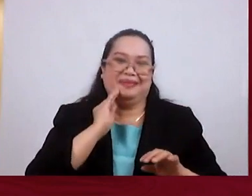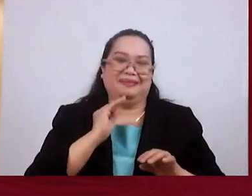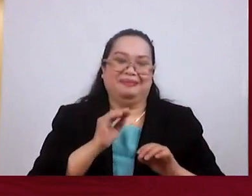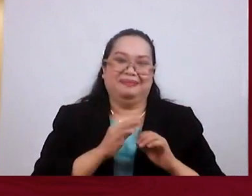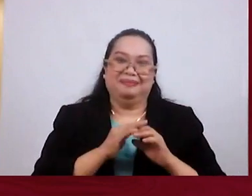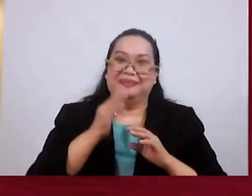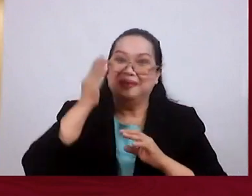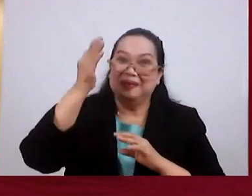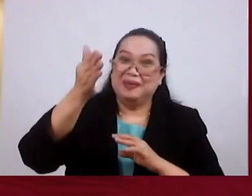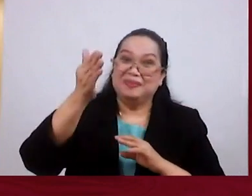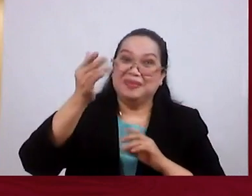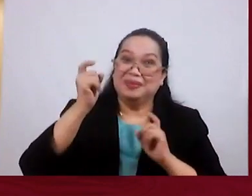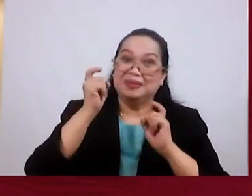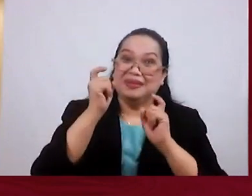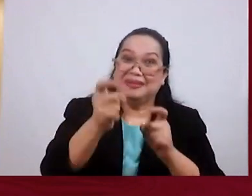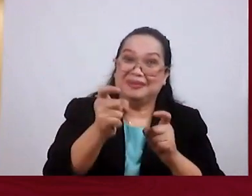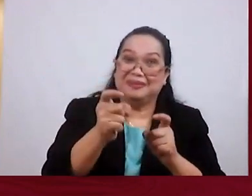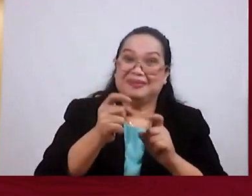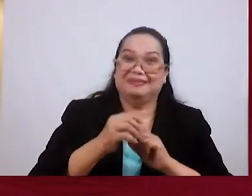The Future Reward